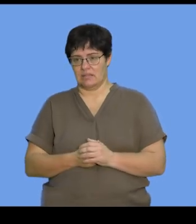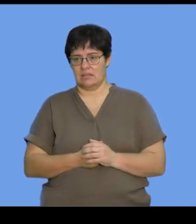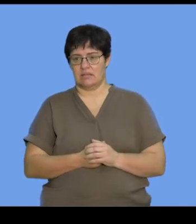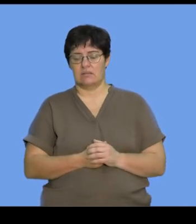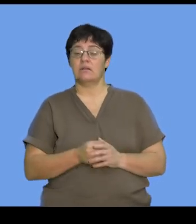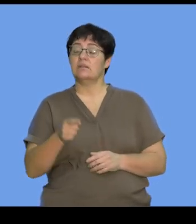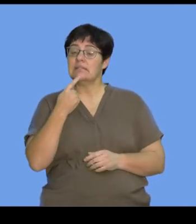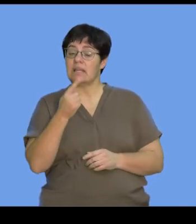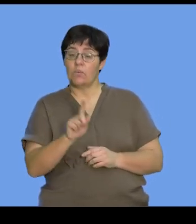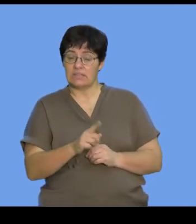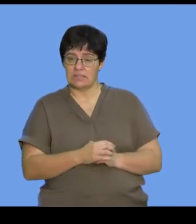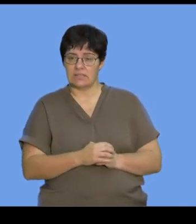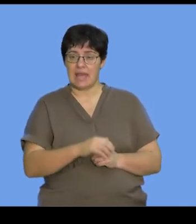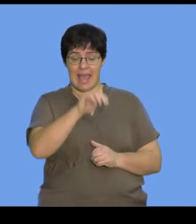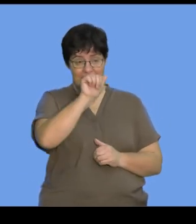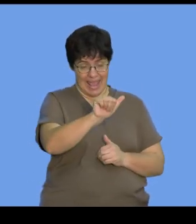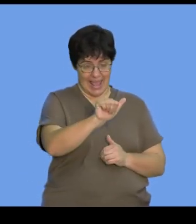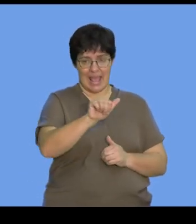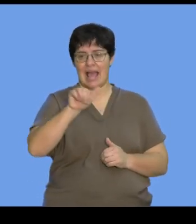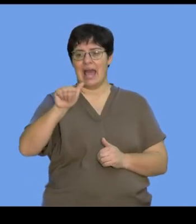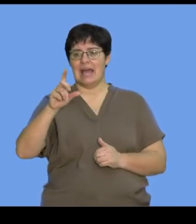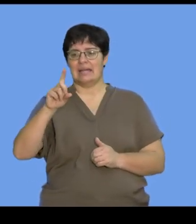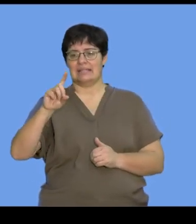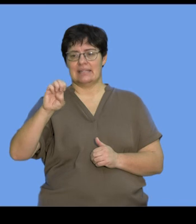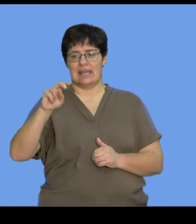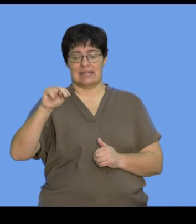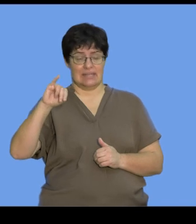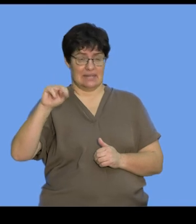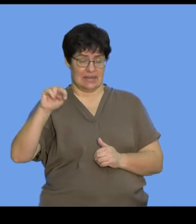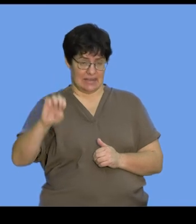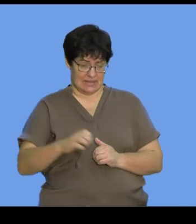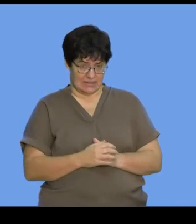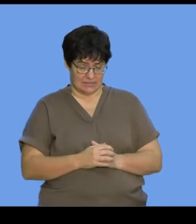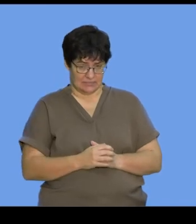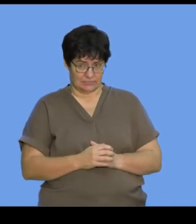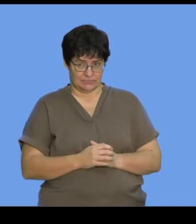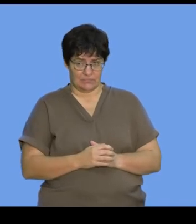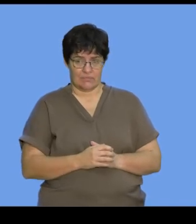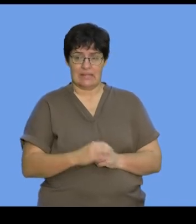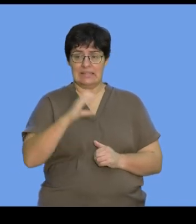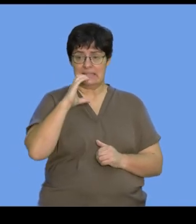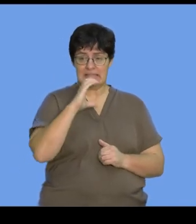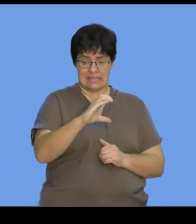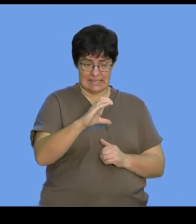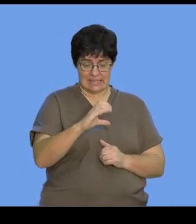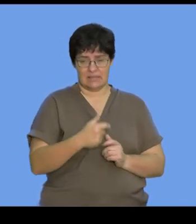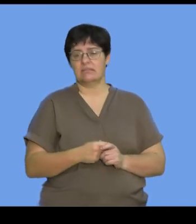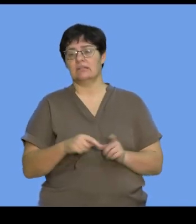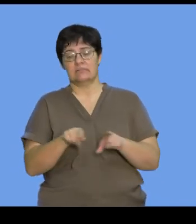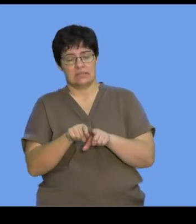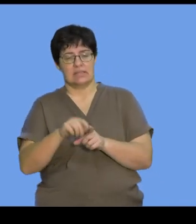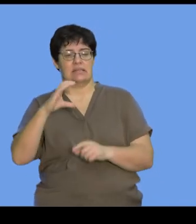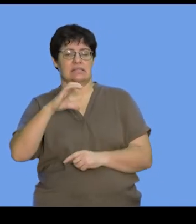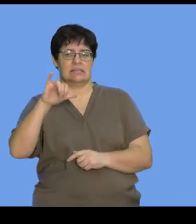indicates that adenine is represented using the letter A and cytosine